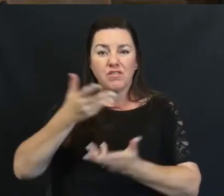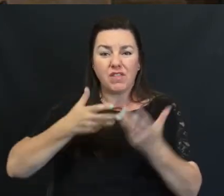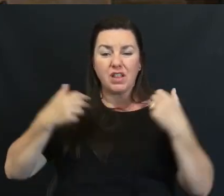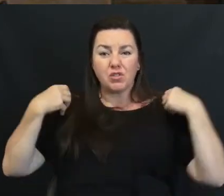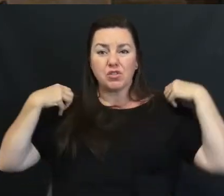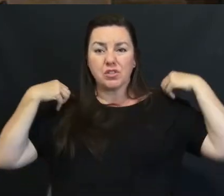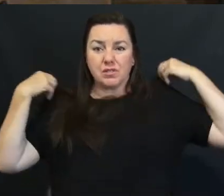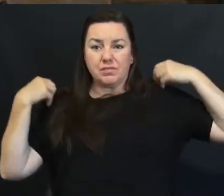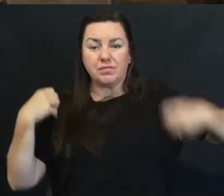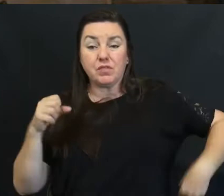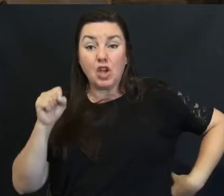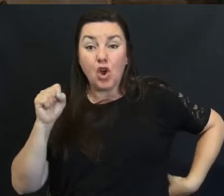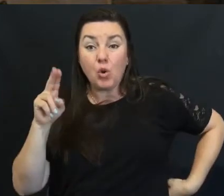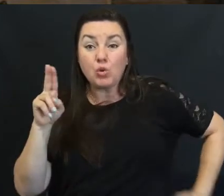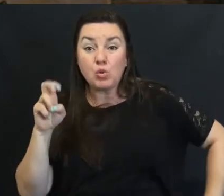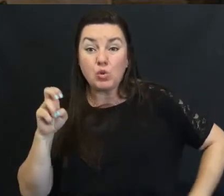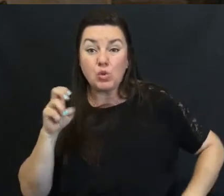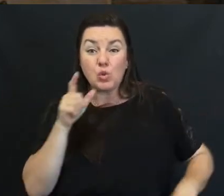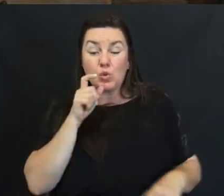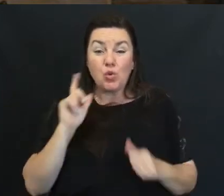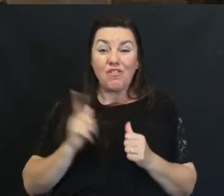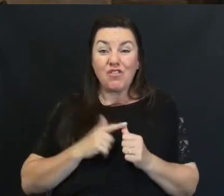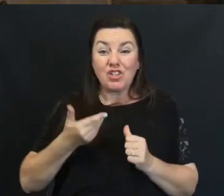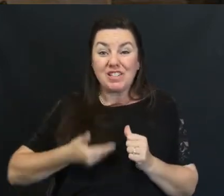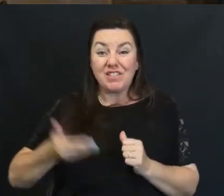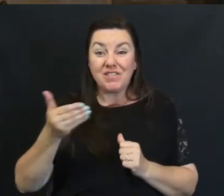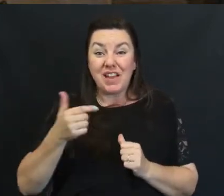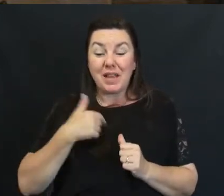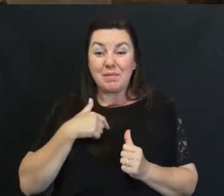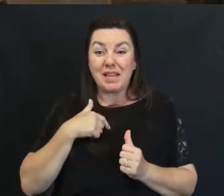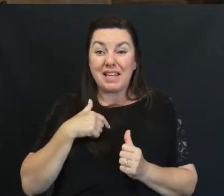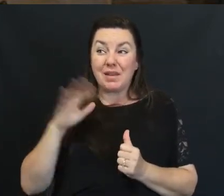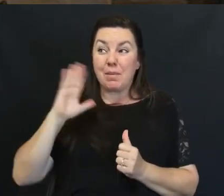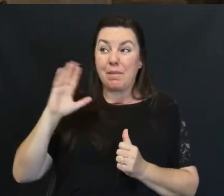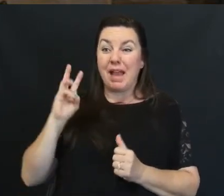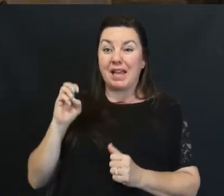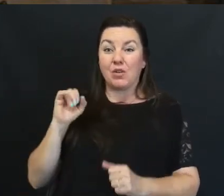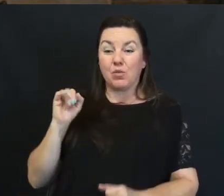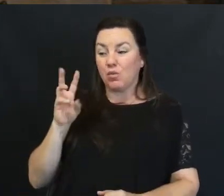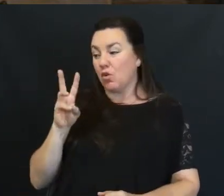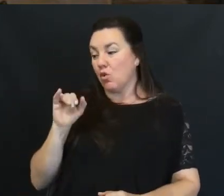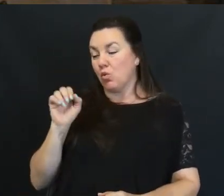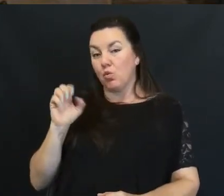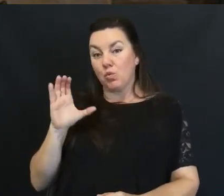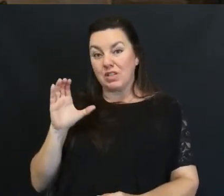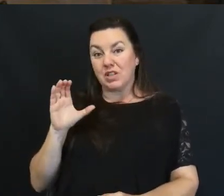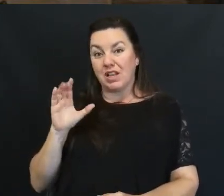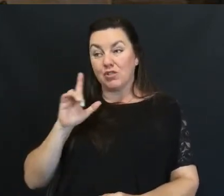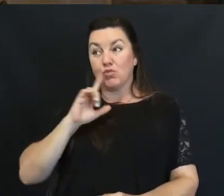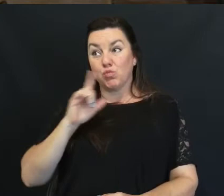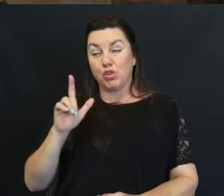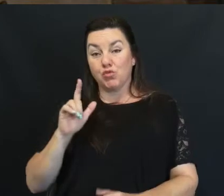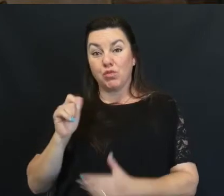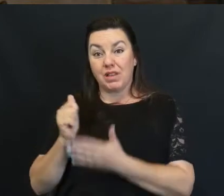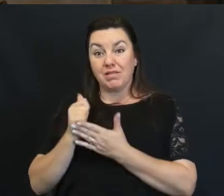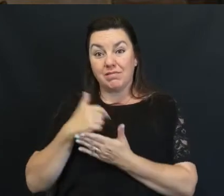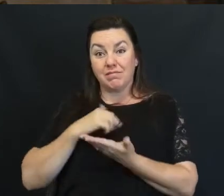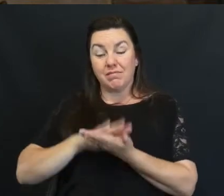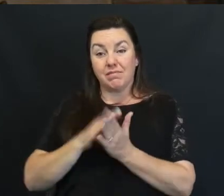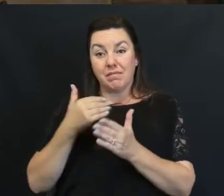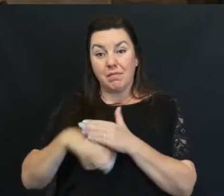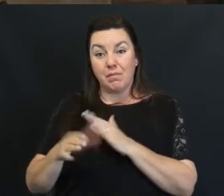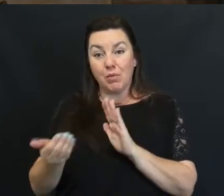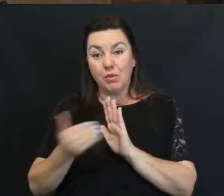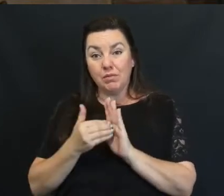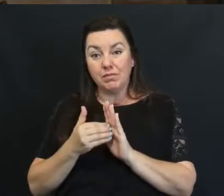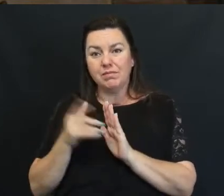Oh Sue Who invited me To that first Bible study In Wisconsin Which was instrumental In my being born again She